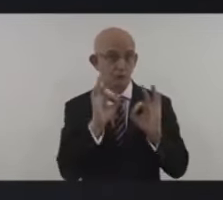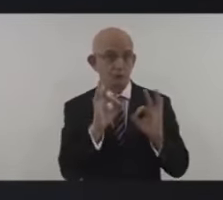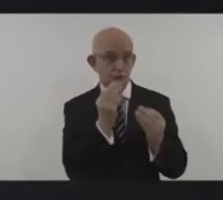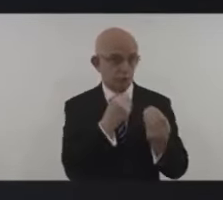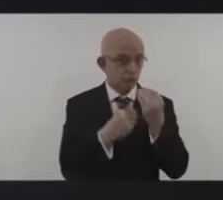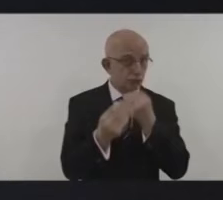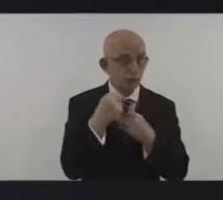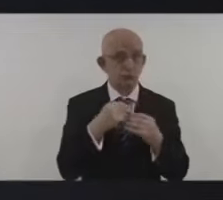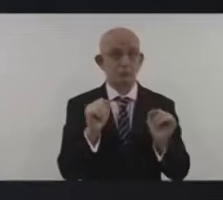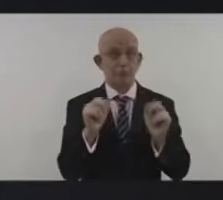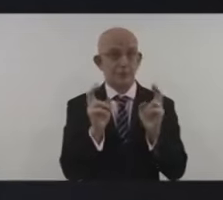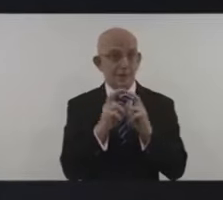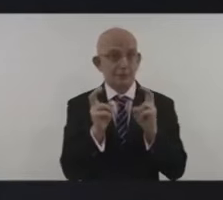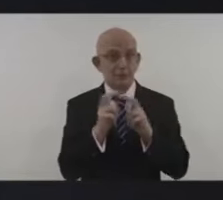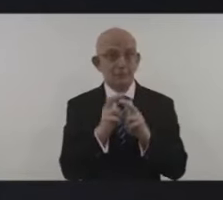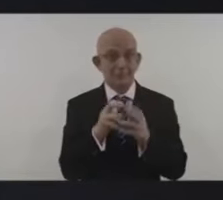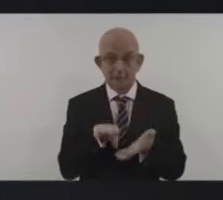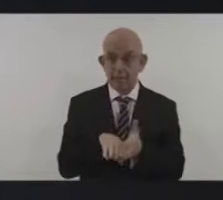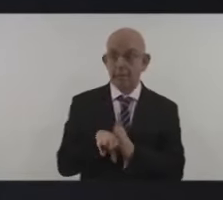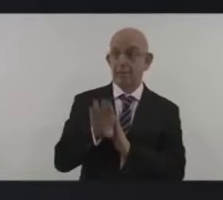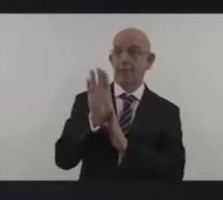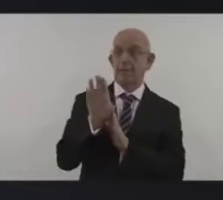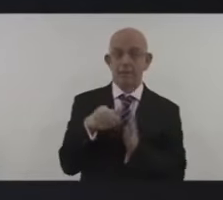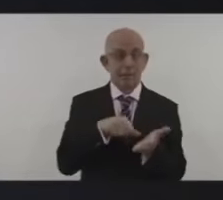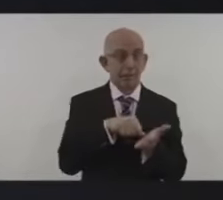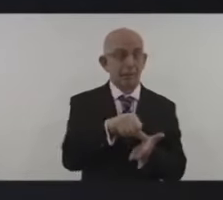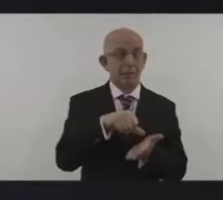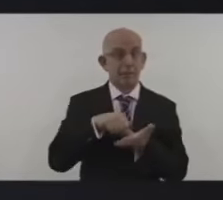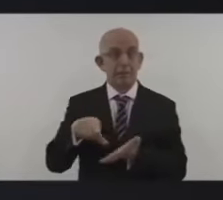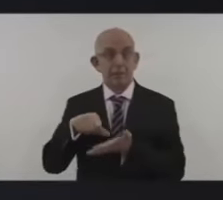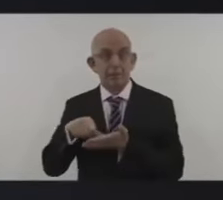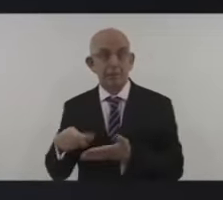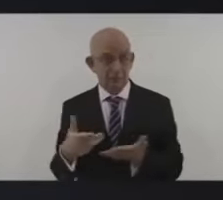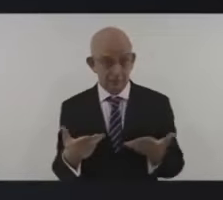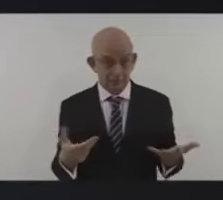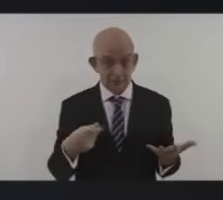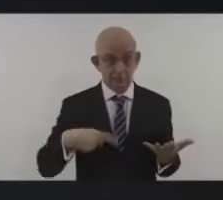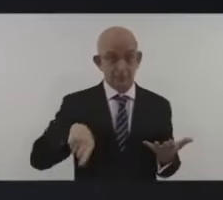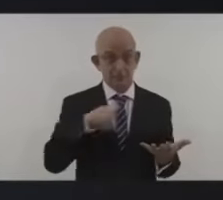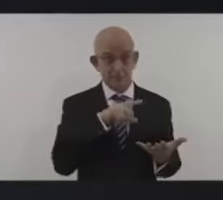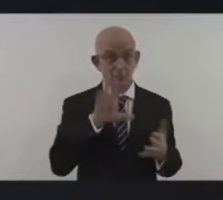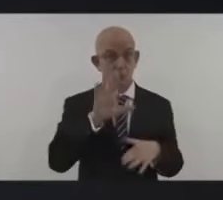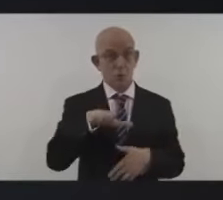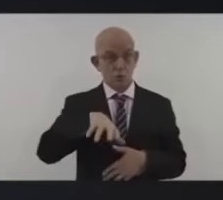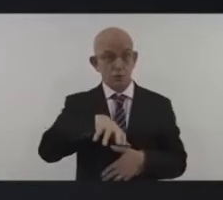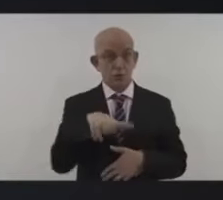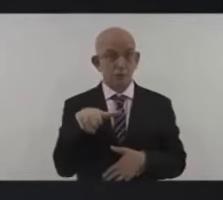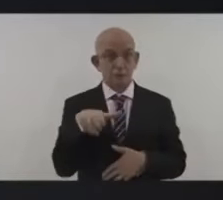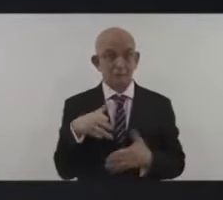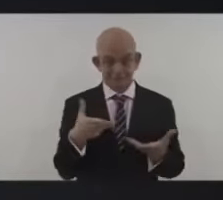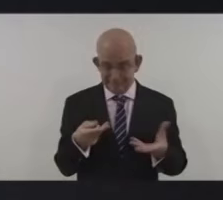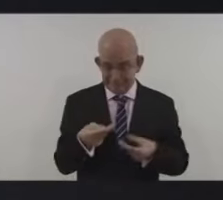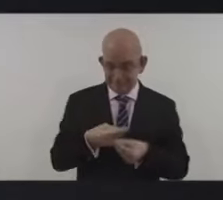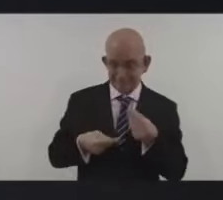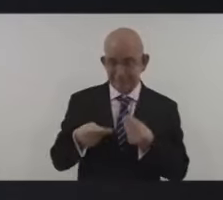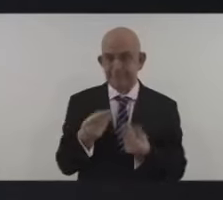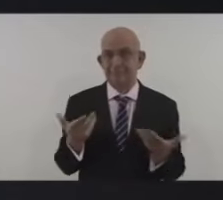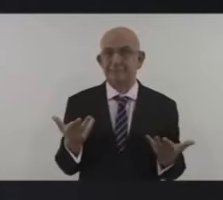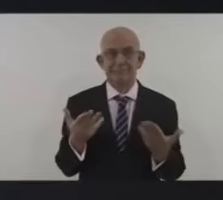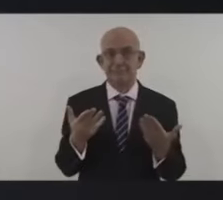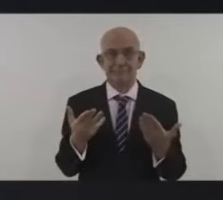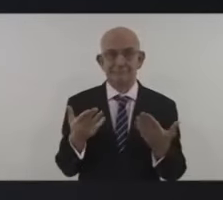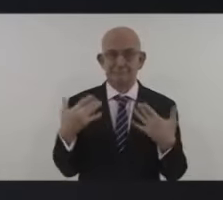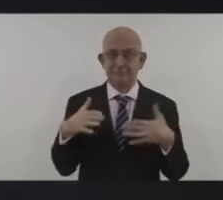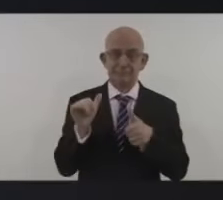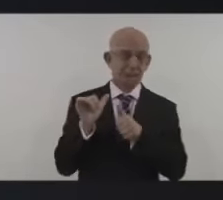the long-term global average temperature is now 1.3 degrees celsius above pre-industrial times only